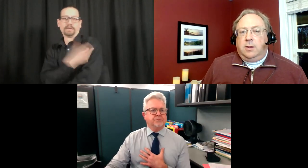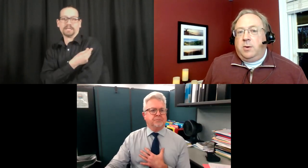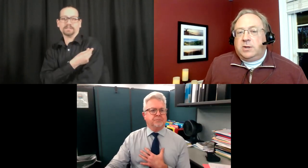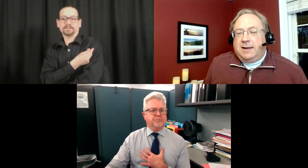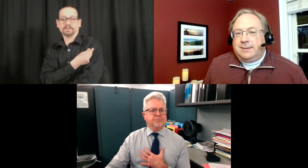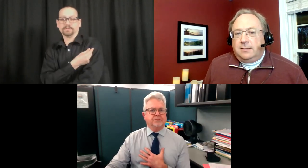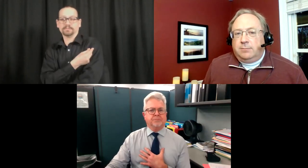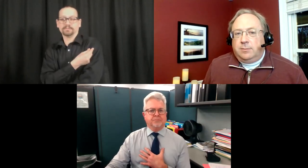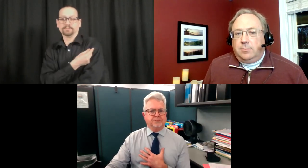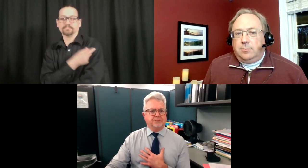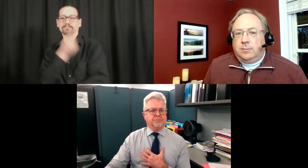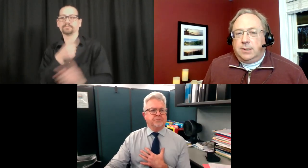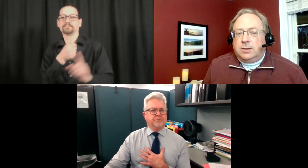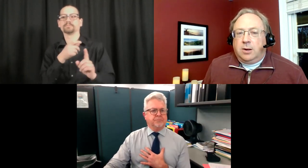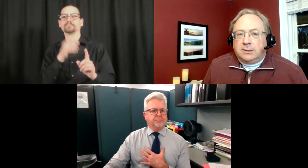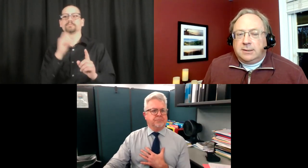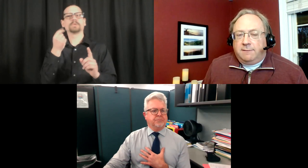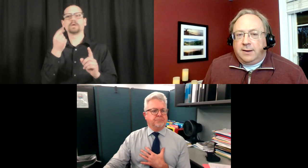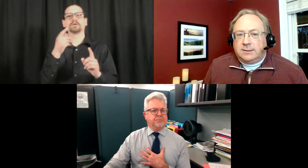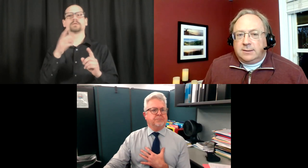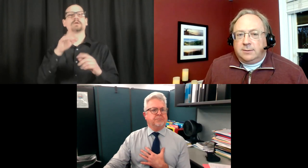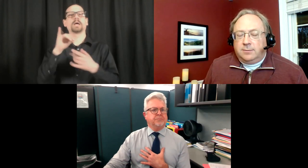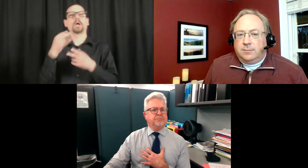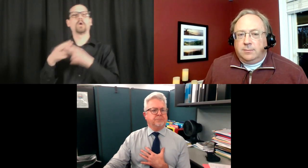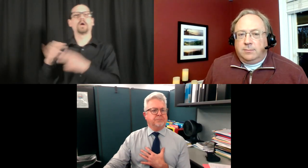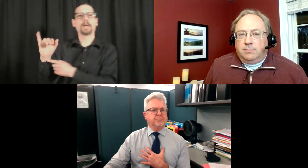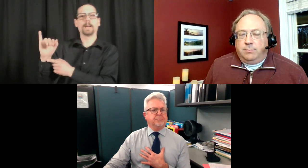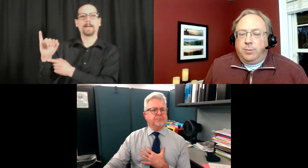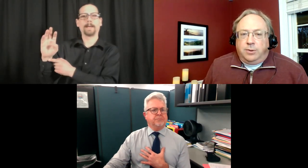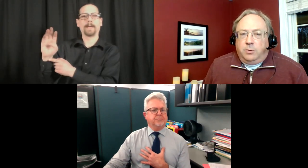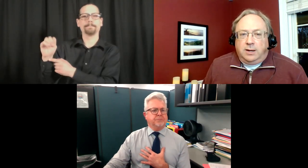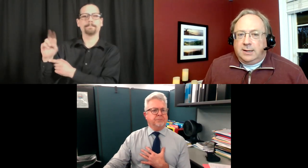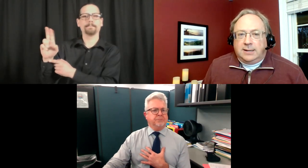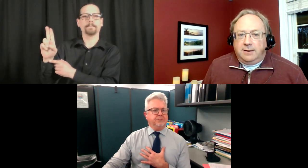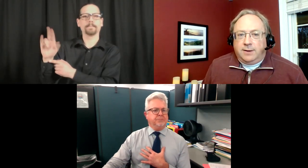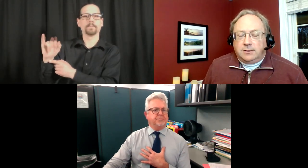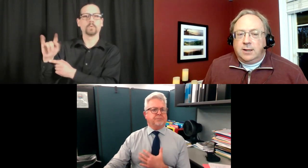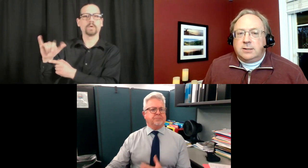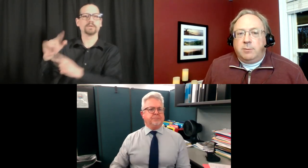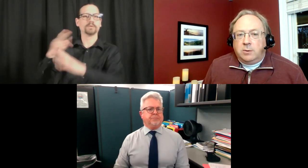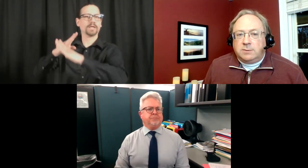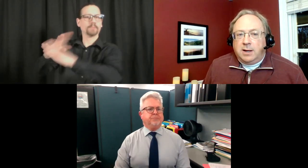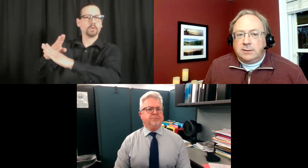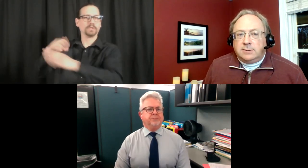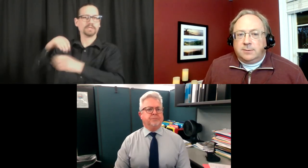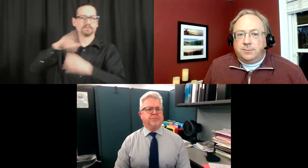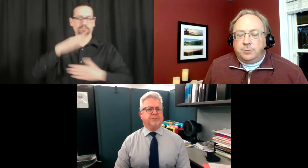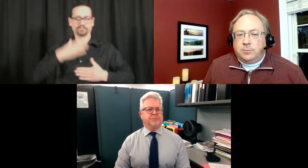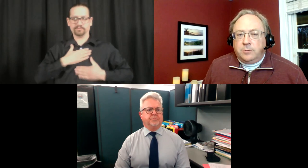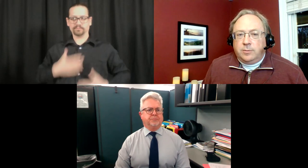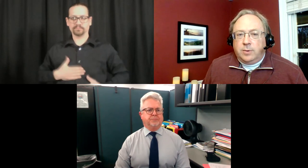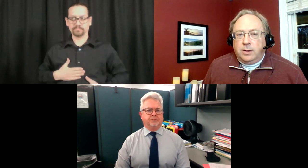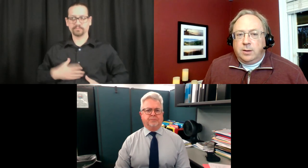the immune response the is called side effects but they're really not side effects it's an immune response